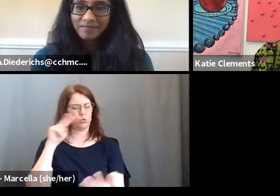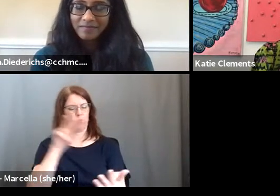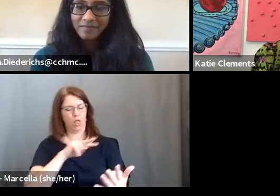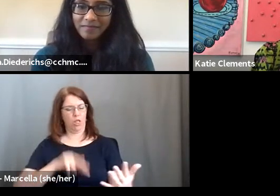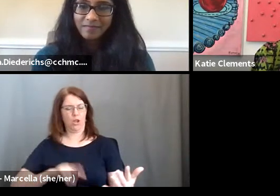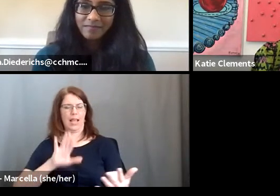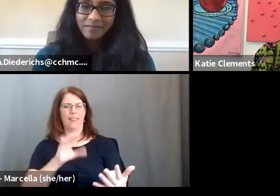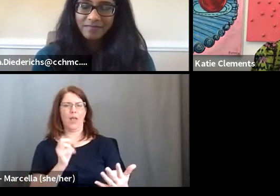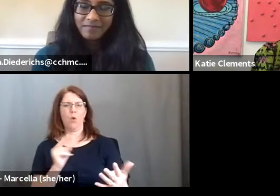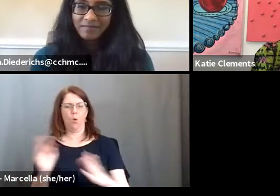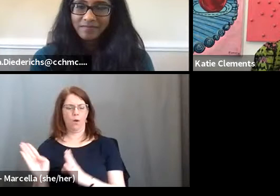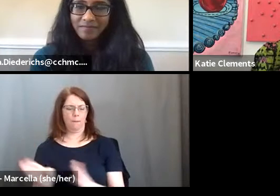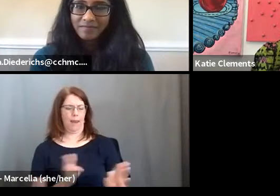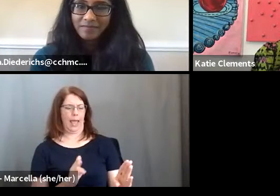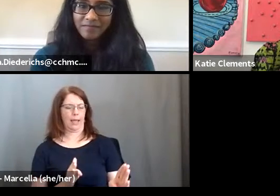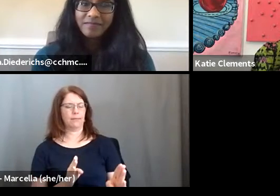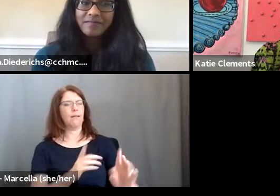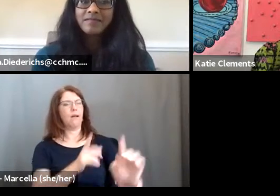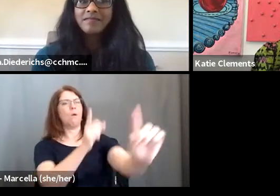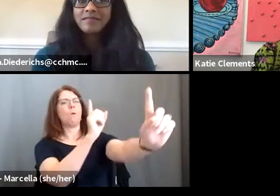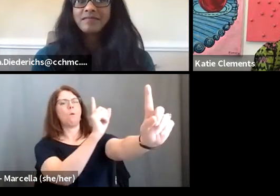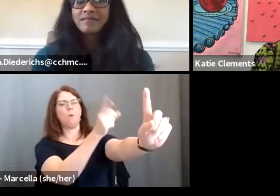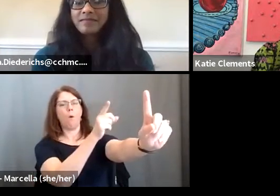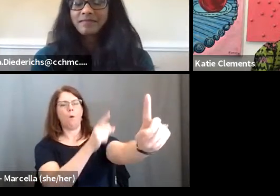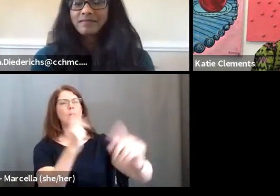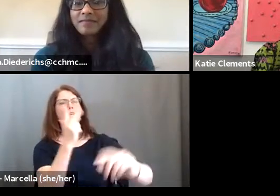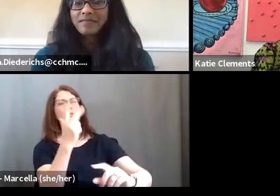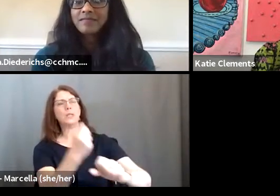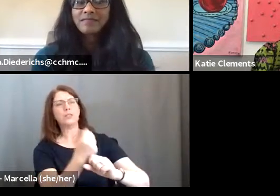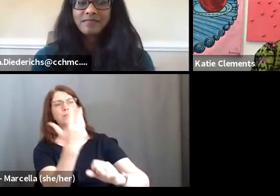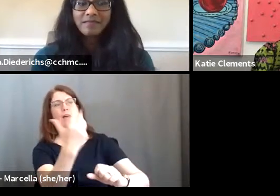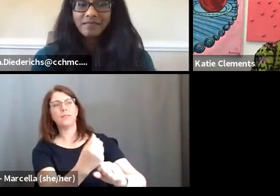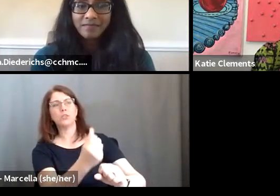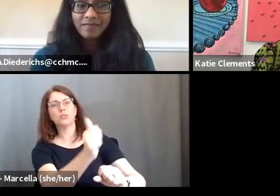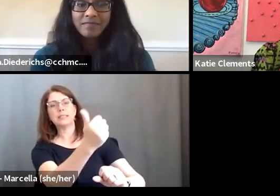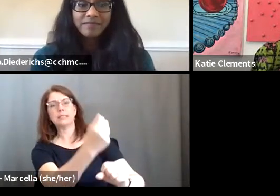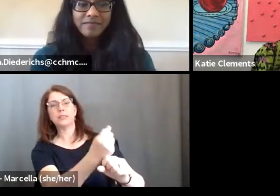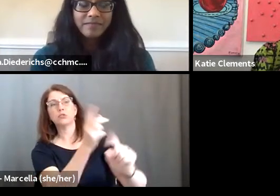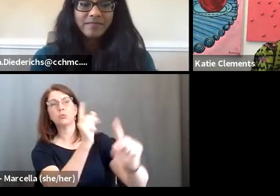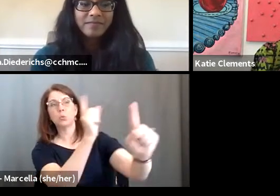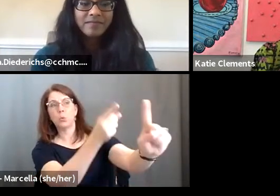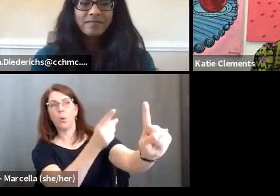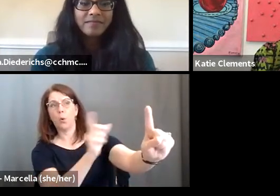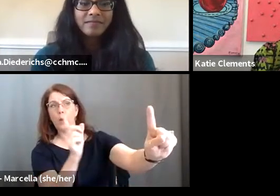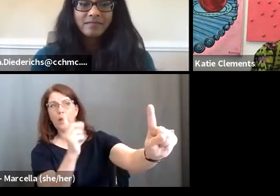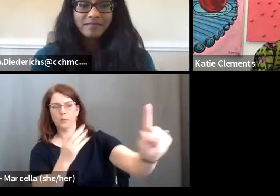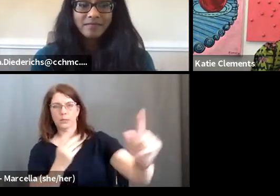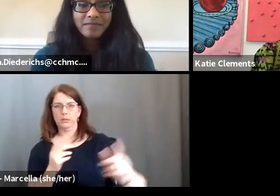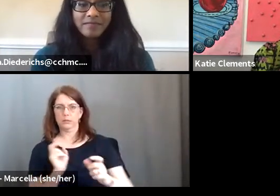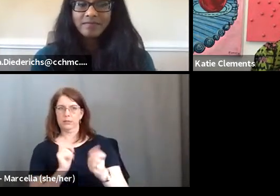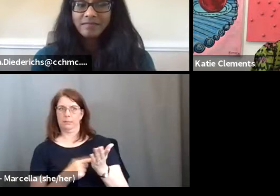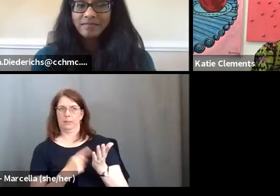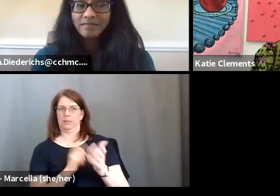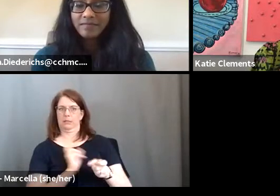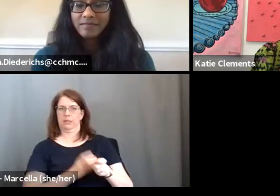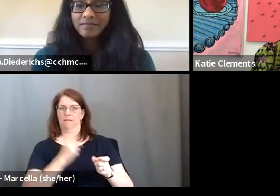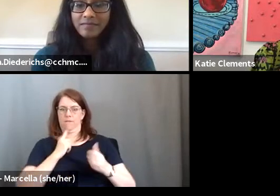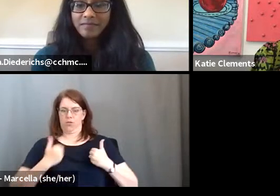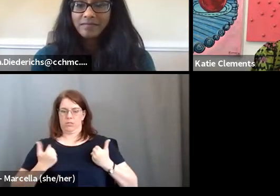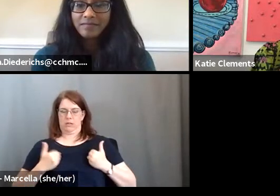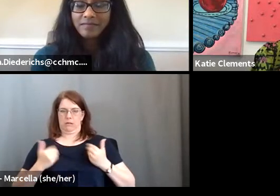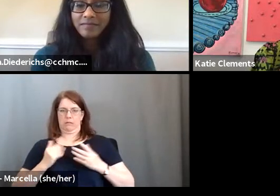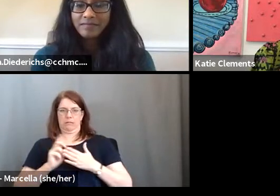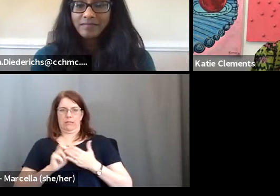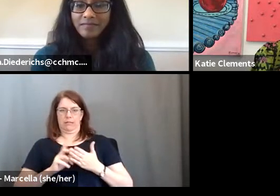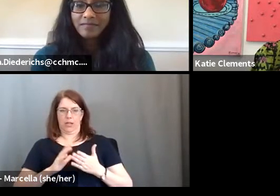Um, you know, where do they want to end up in, you know, three years, five years, 10 years. And sometimes it's really hard for young designers. Um, I